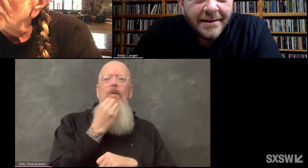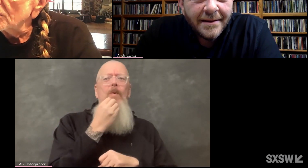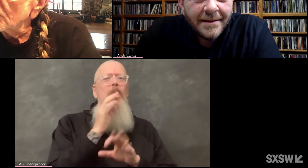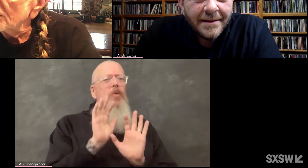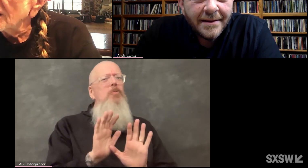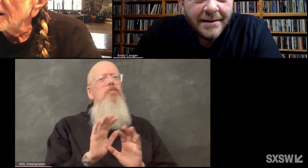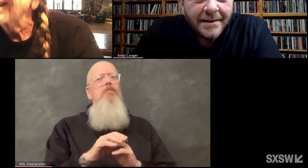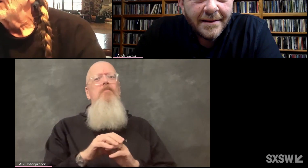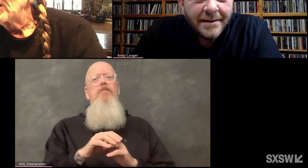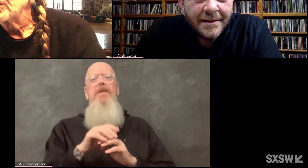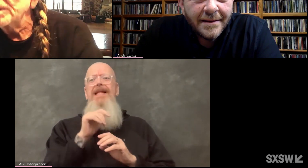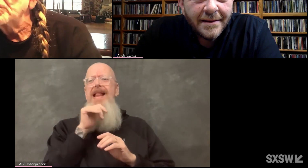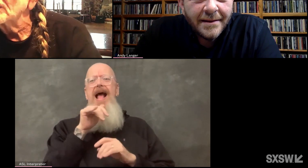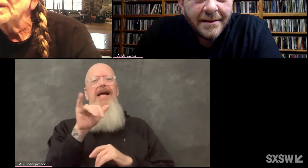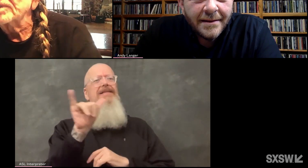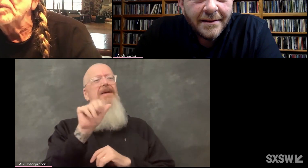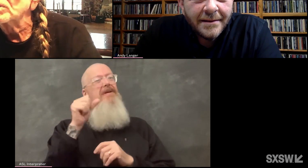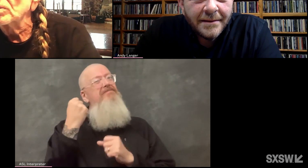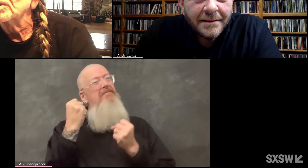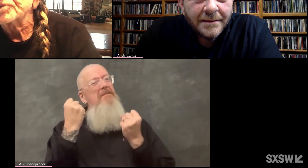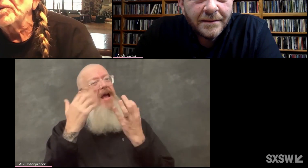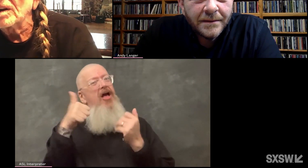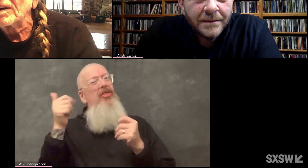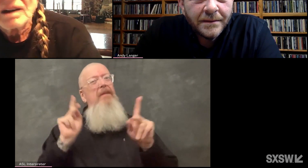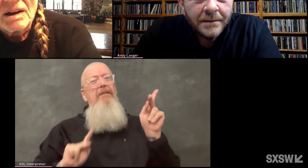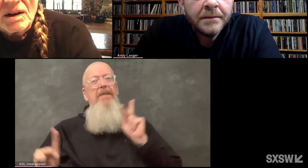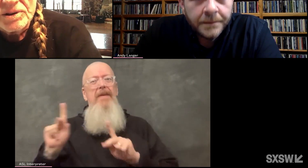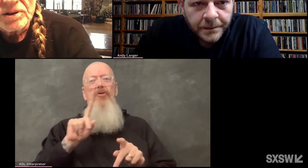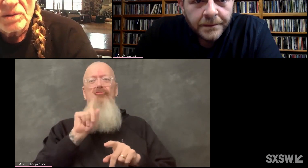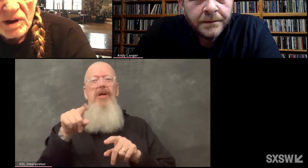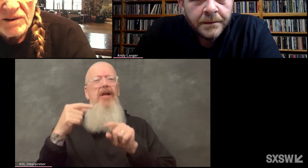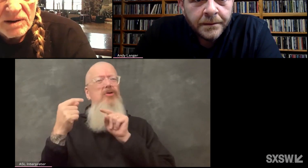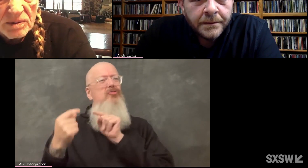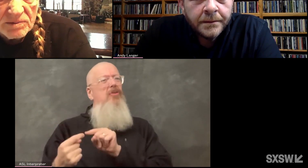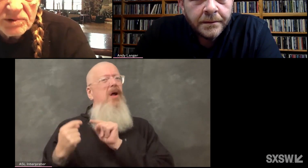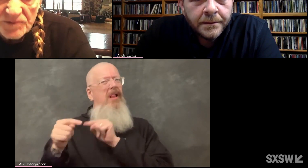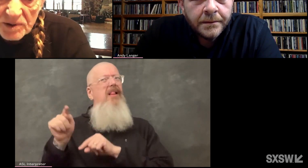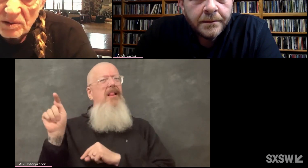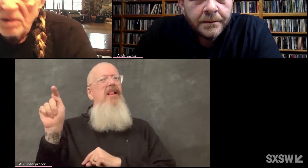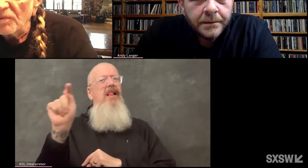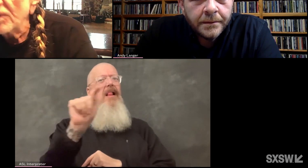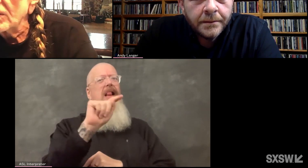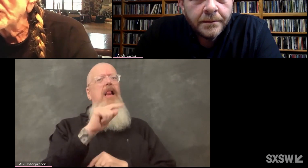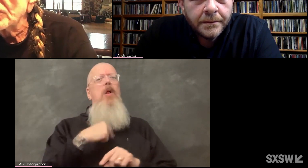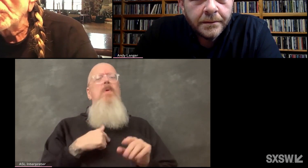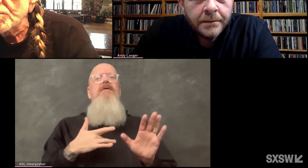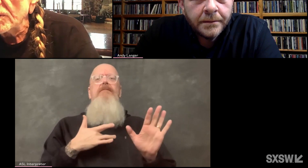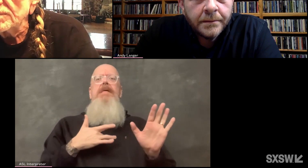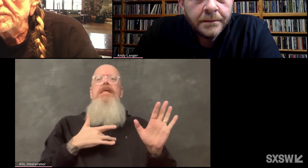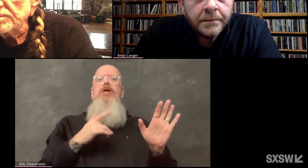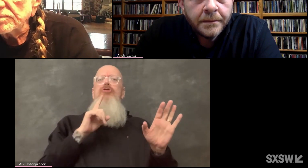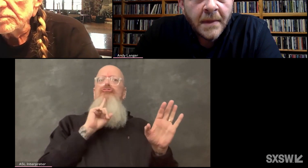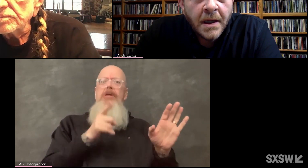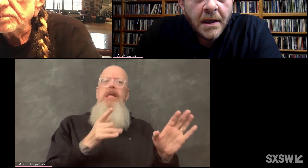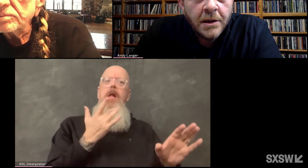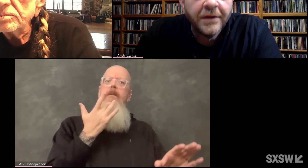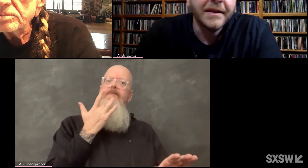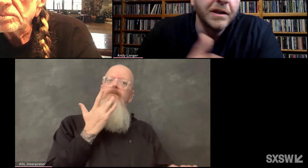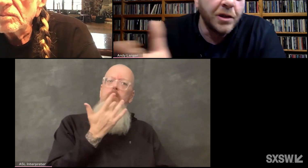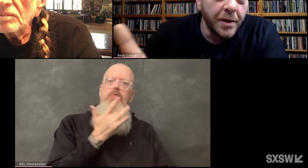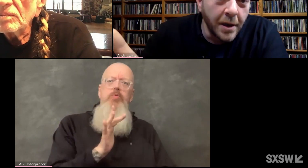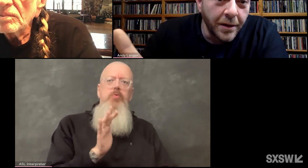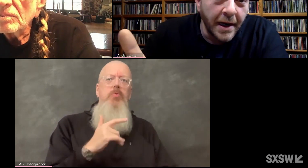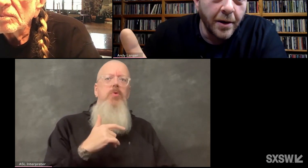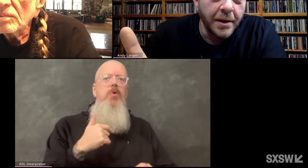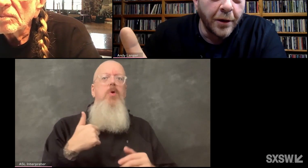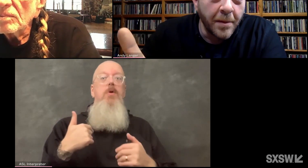So we're not like a lot of people out there who are really struggling. So we feel very, very fortunate. You've